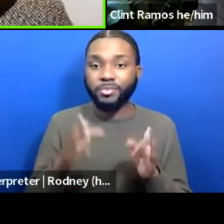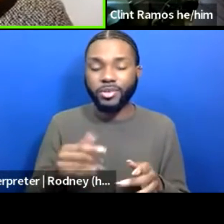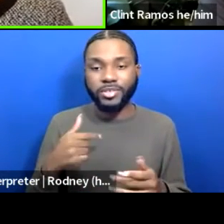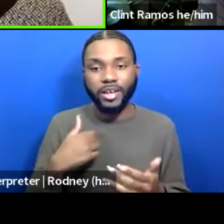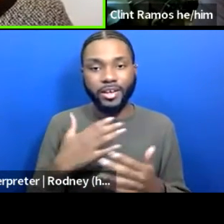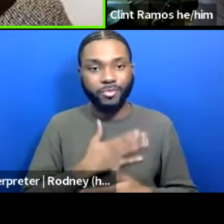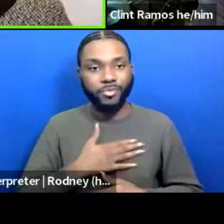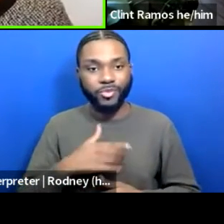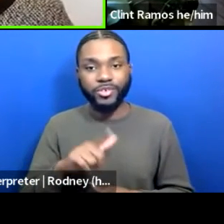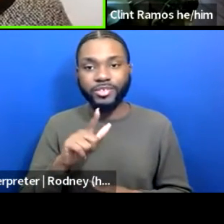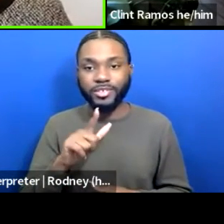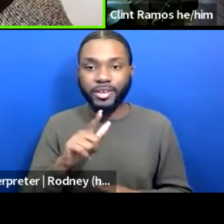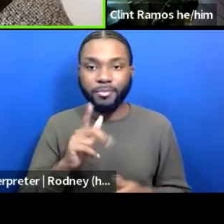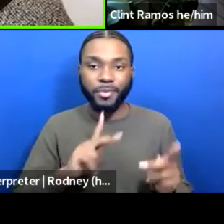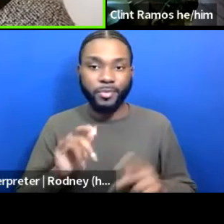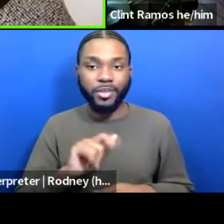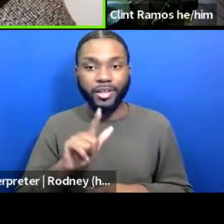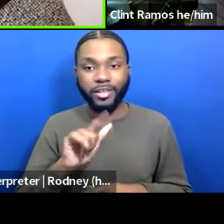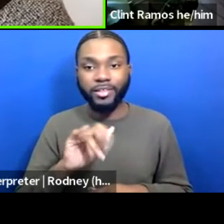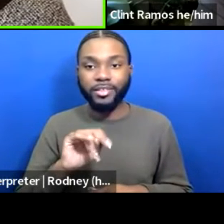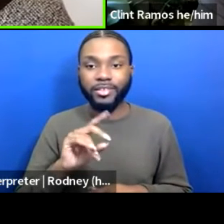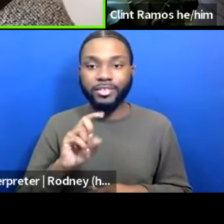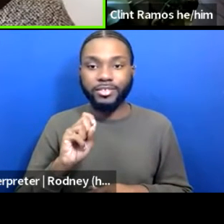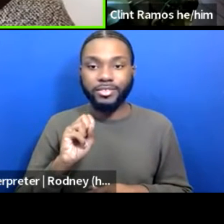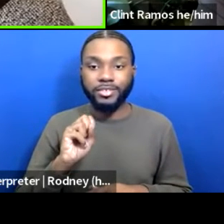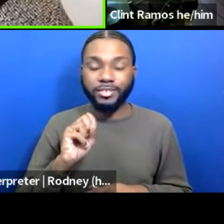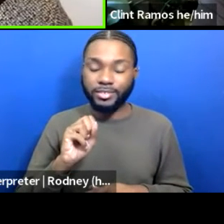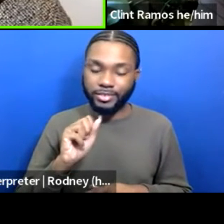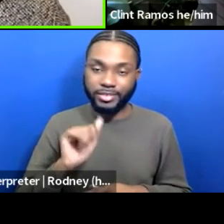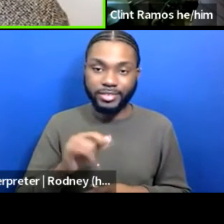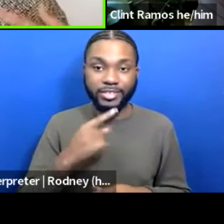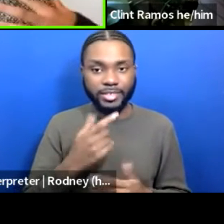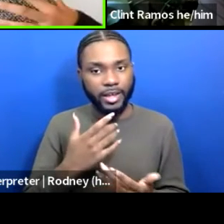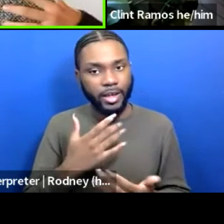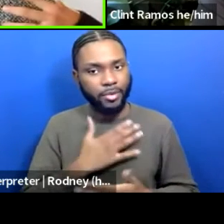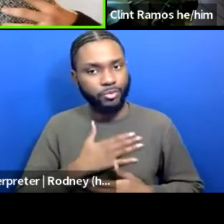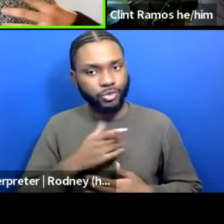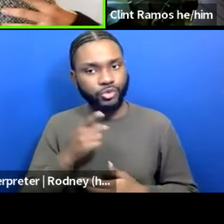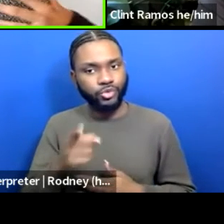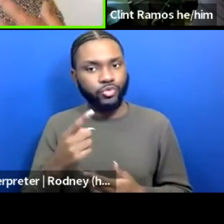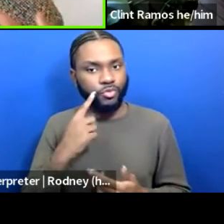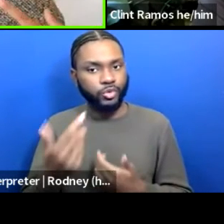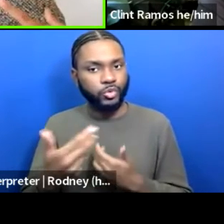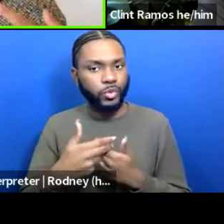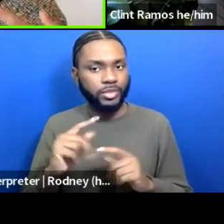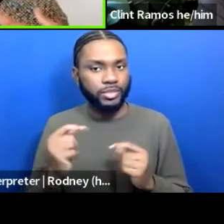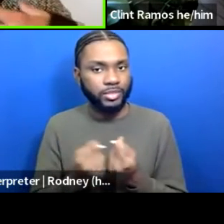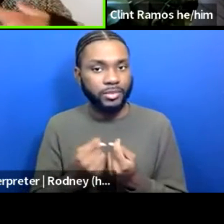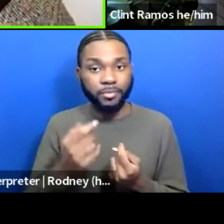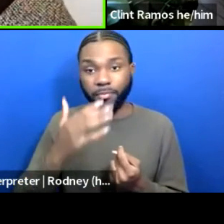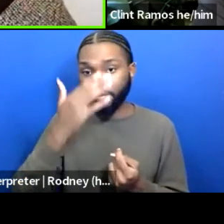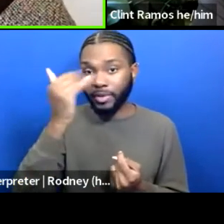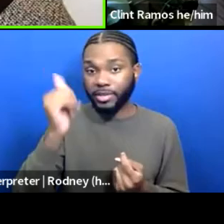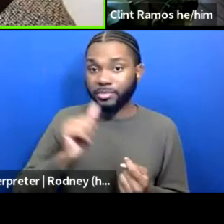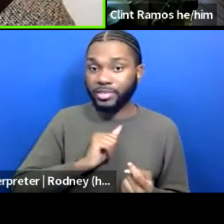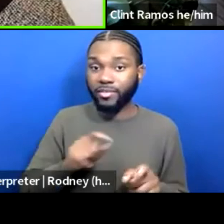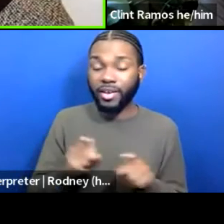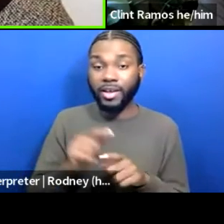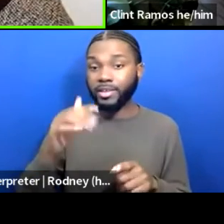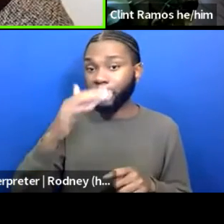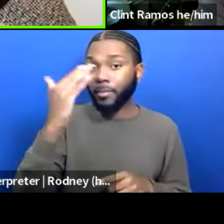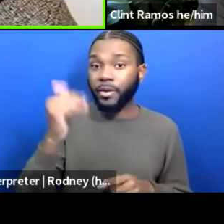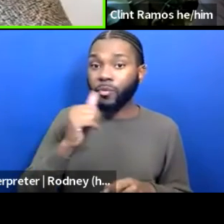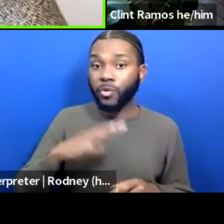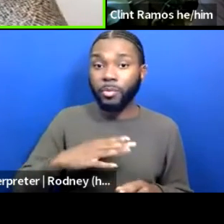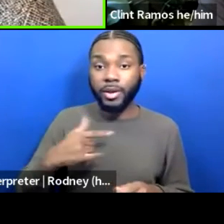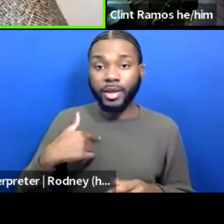joining the, the, the team because, you know, as a black woman, I often get in front of a lot of these